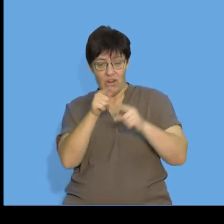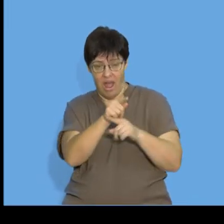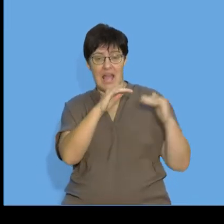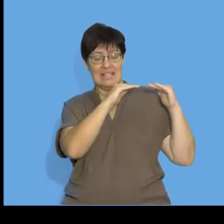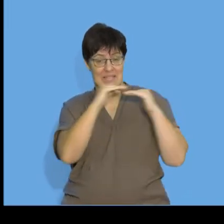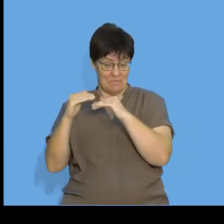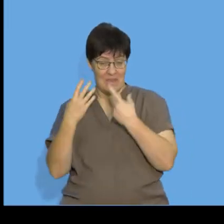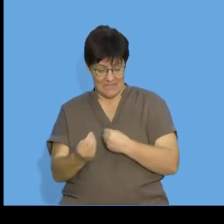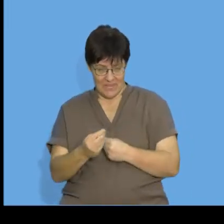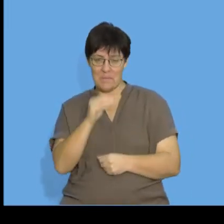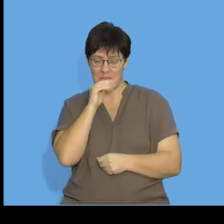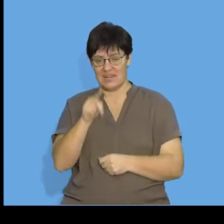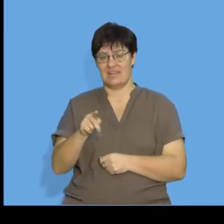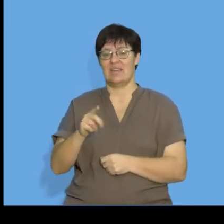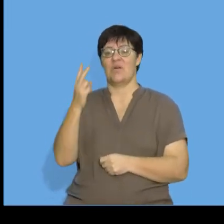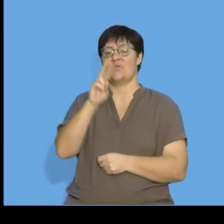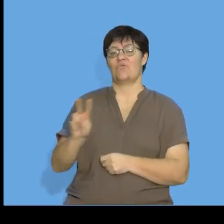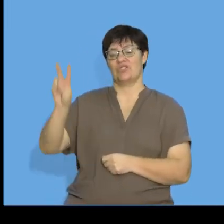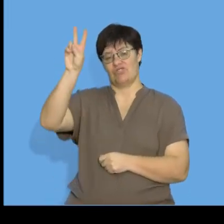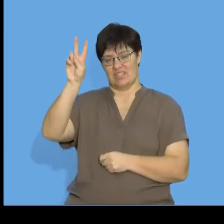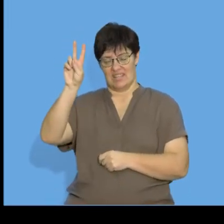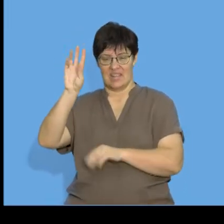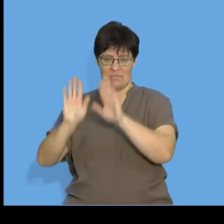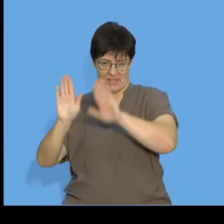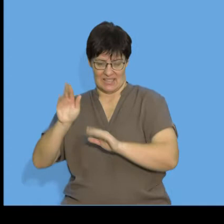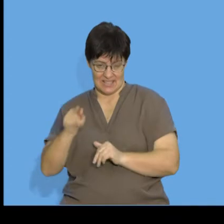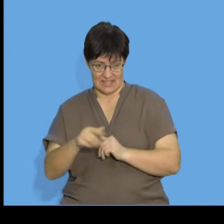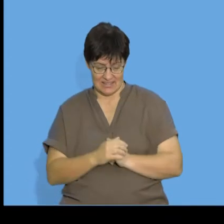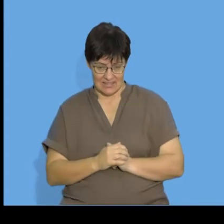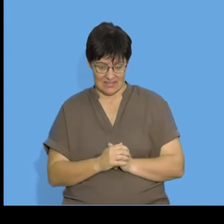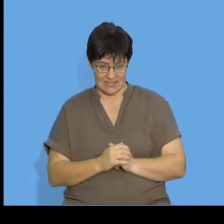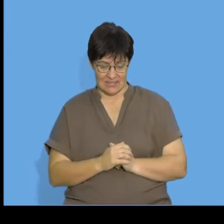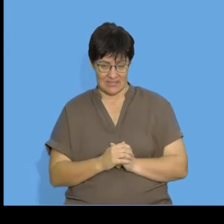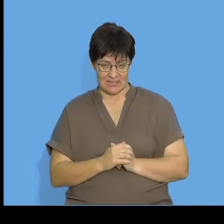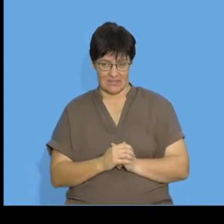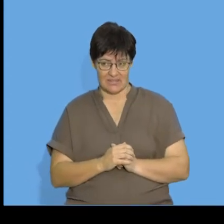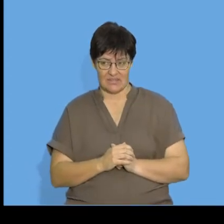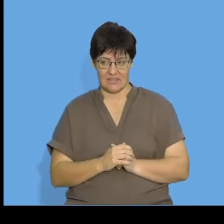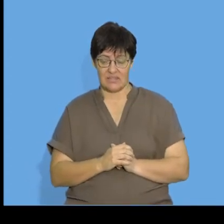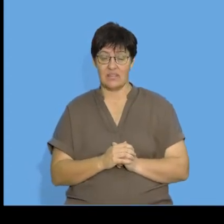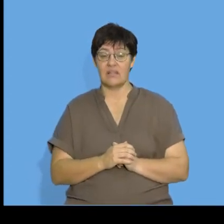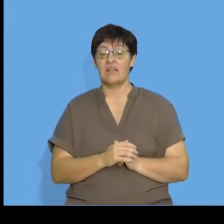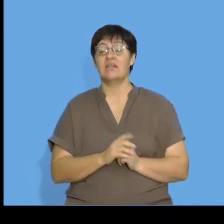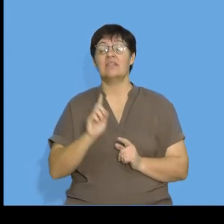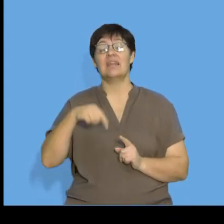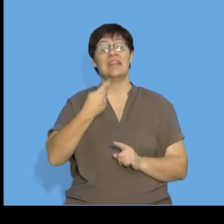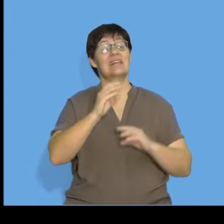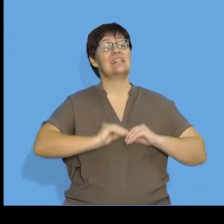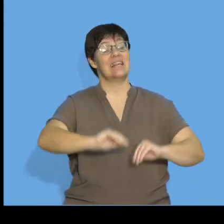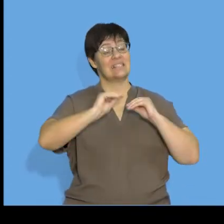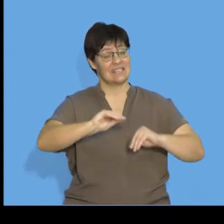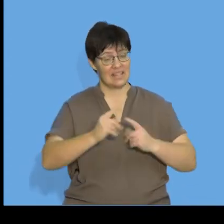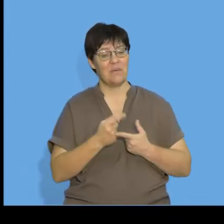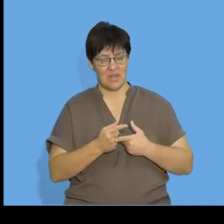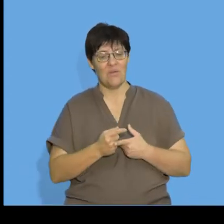a common second difference, it is a quadratic pattern. In the next lesson,